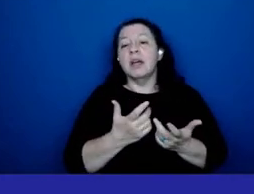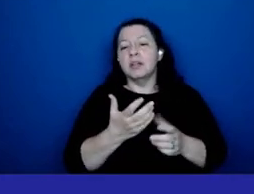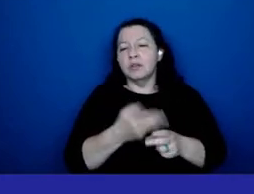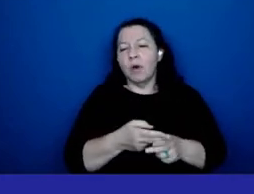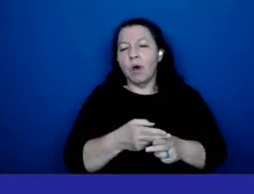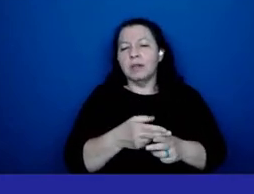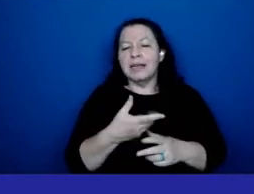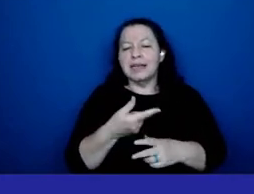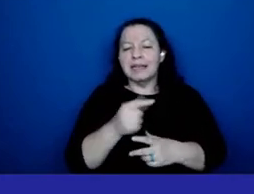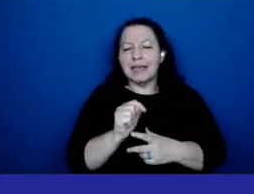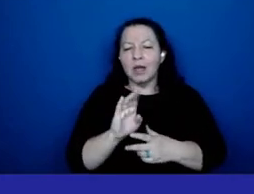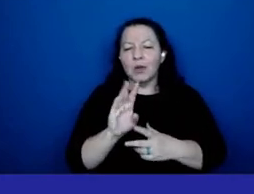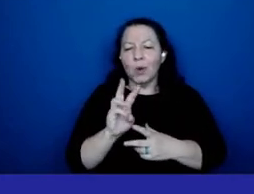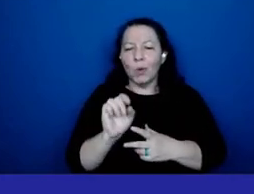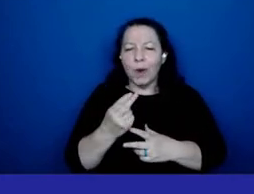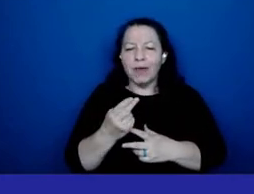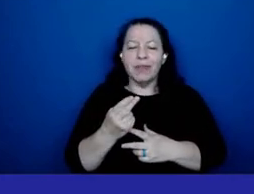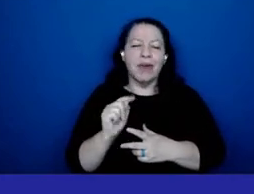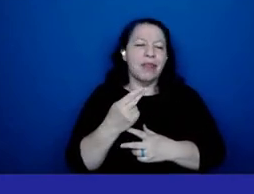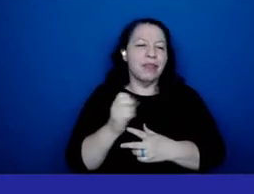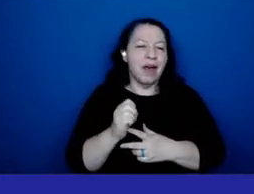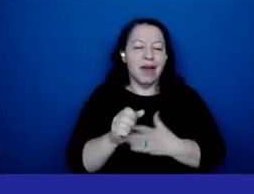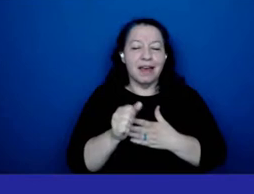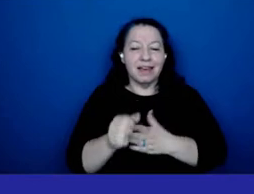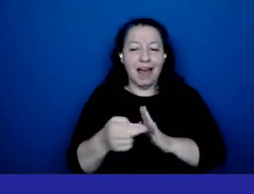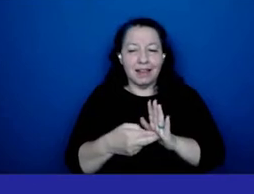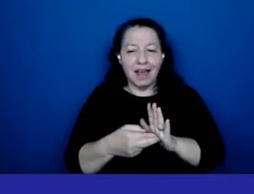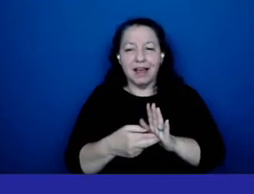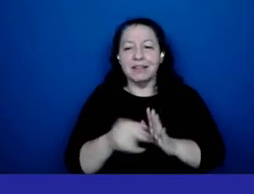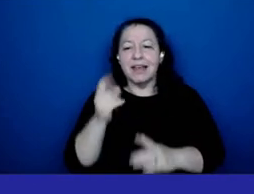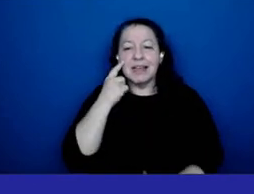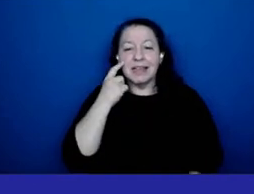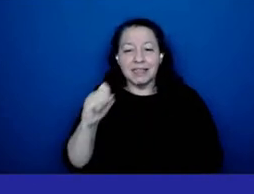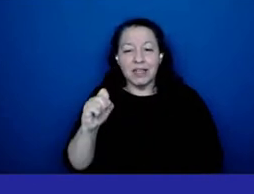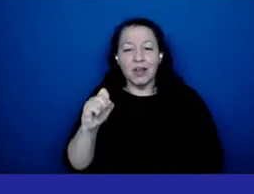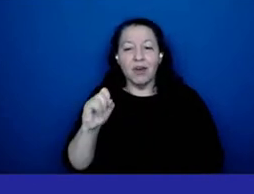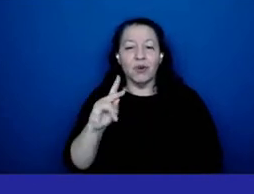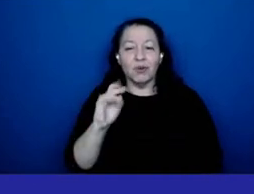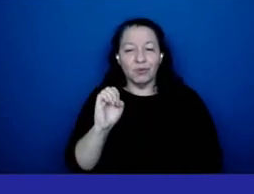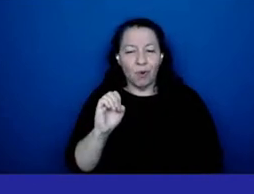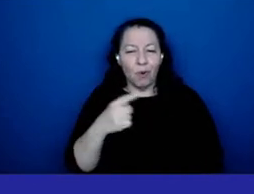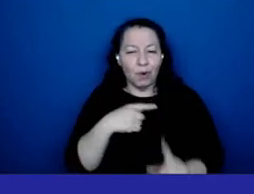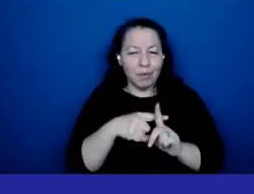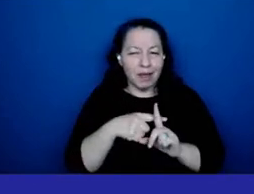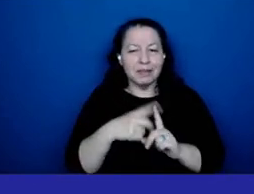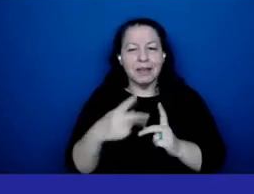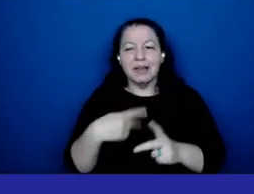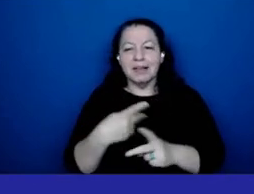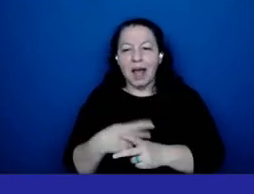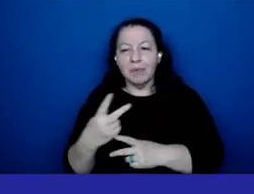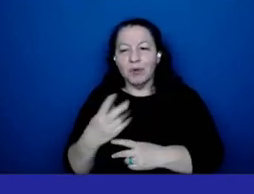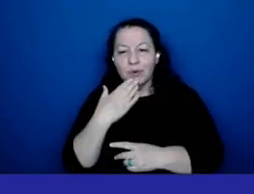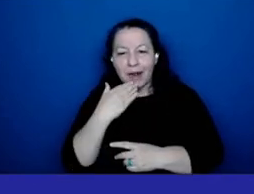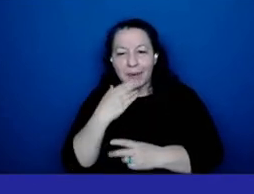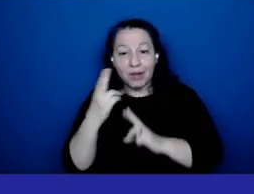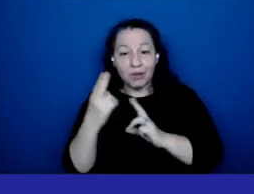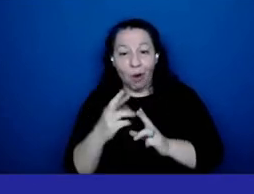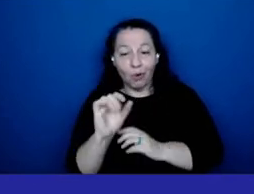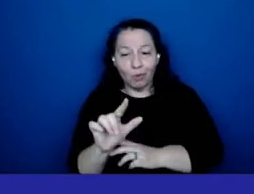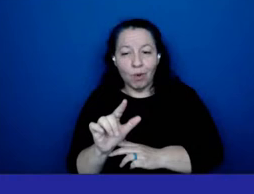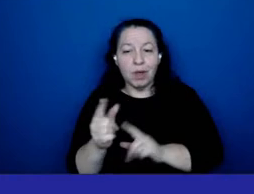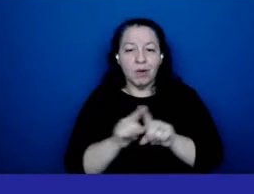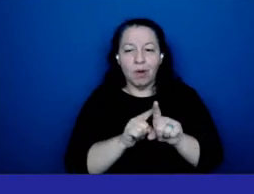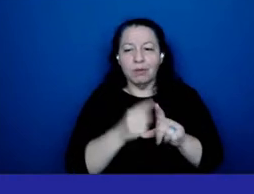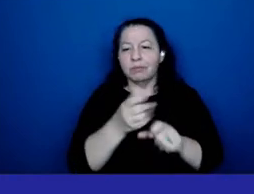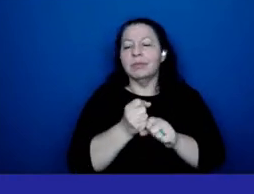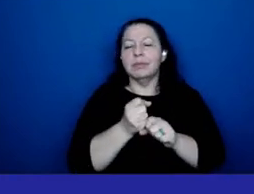plus with target type 2 diabetes honor roll a queen's also was awarded a certificate of recognition in